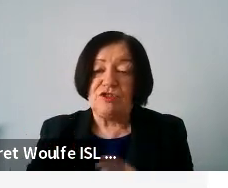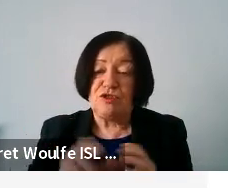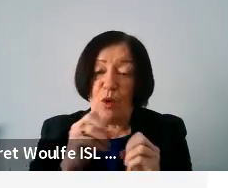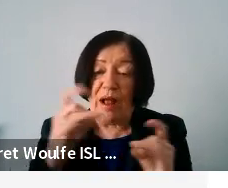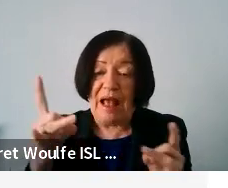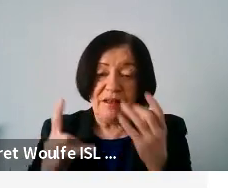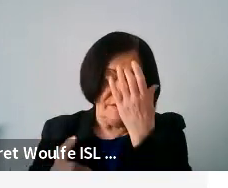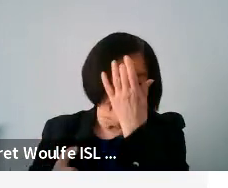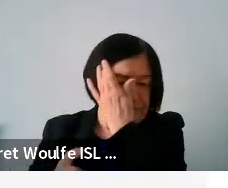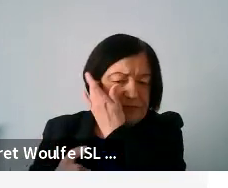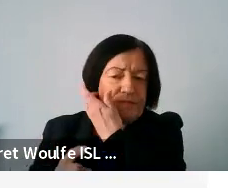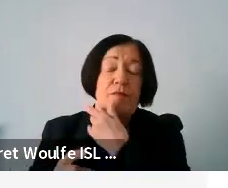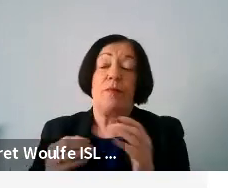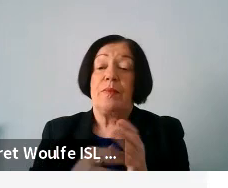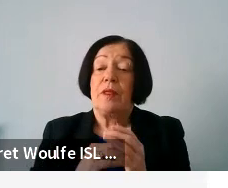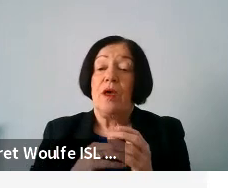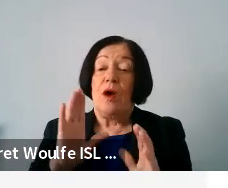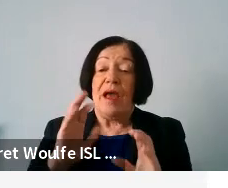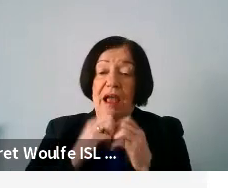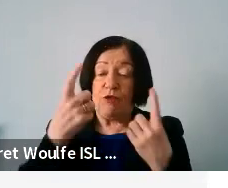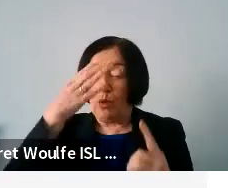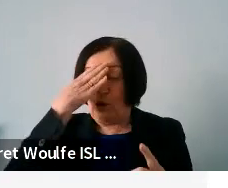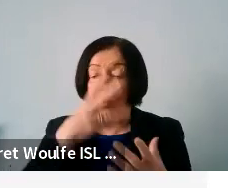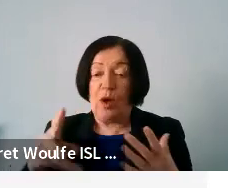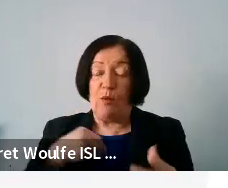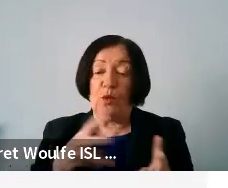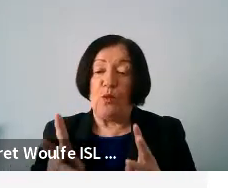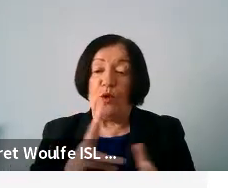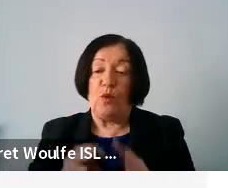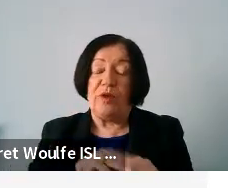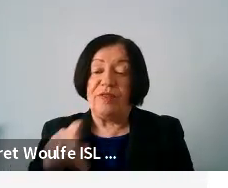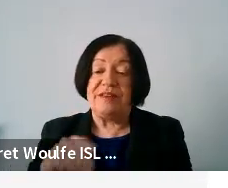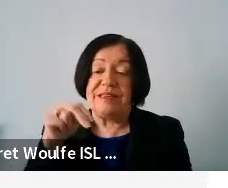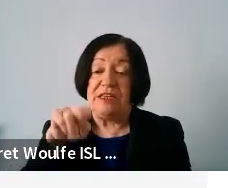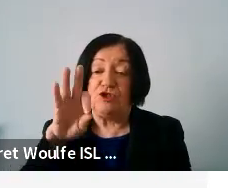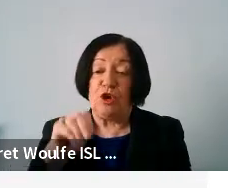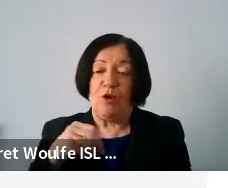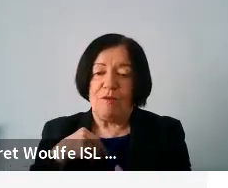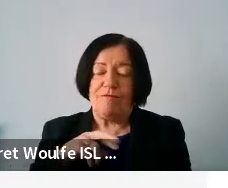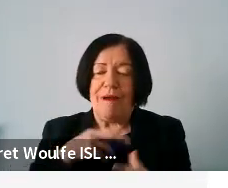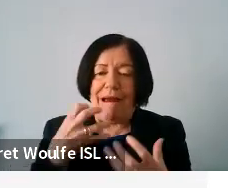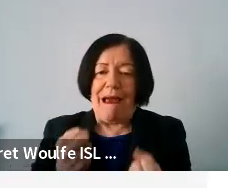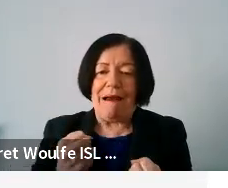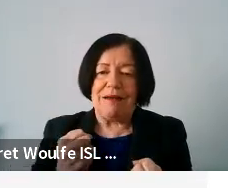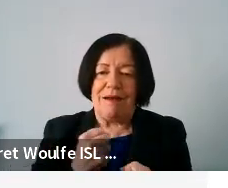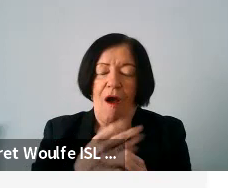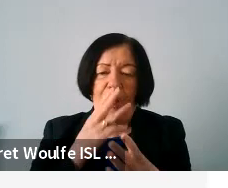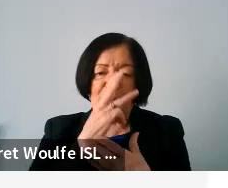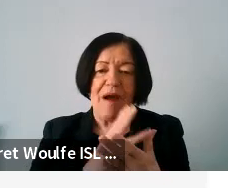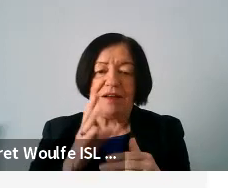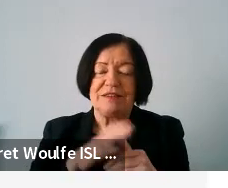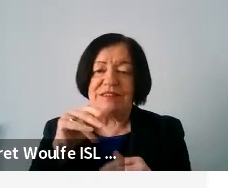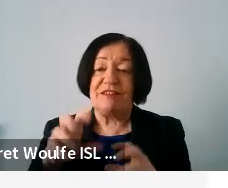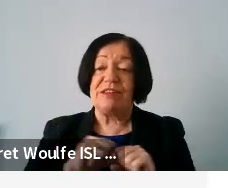Yeah, yeah, so just so everyone knows, when we were working with these NGOs, we really had all parts of civil